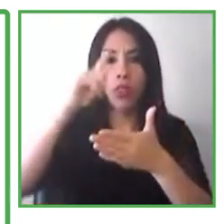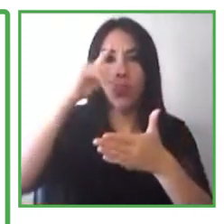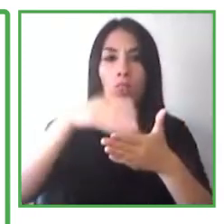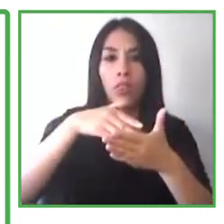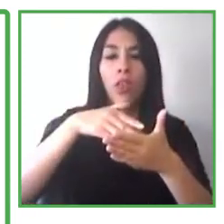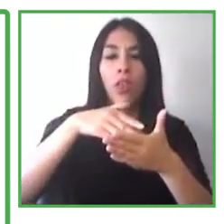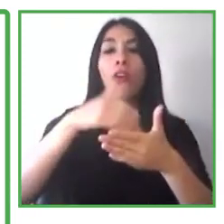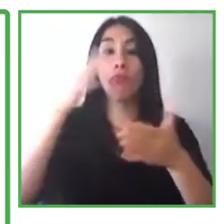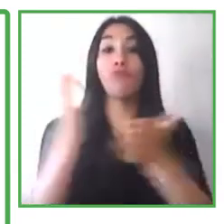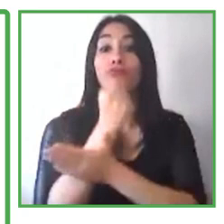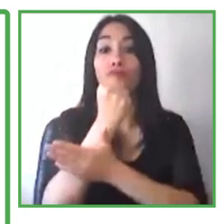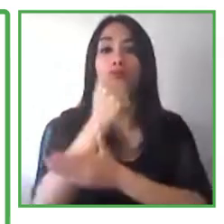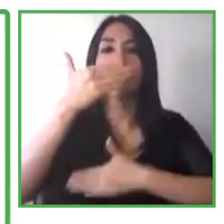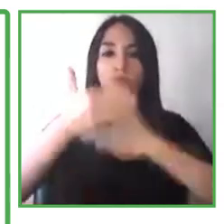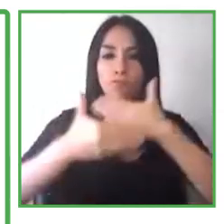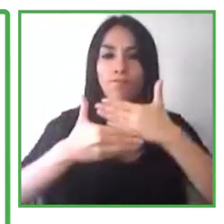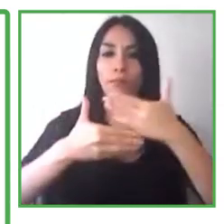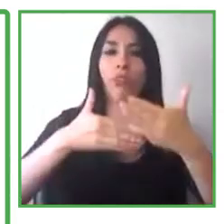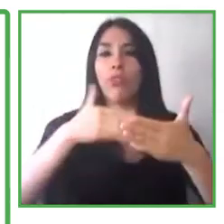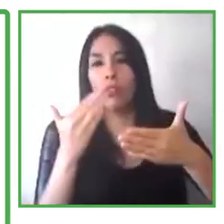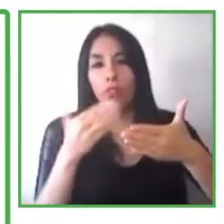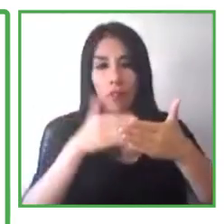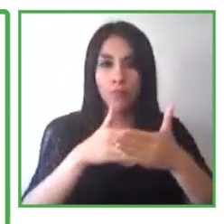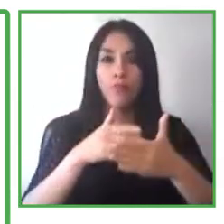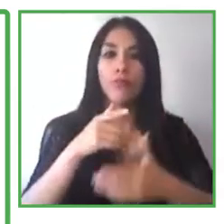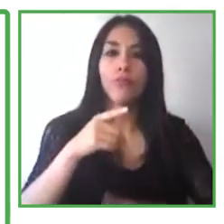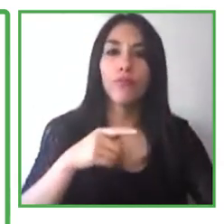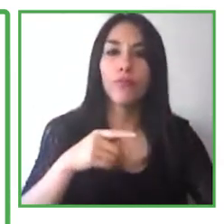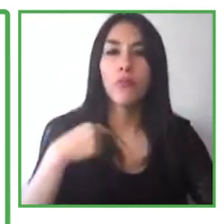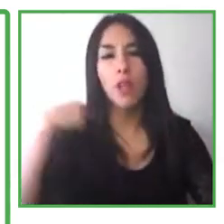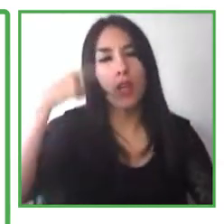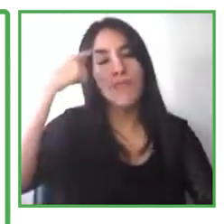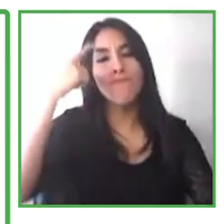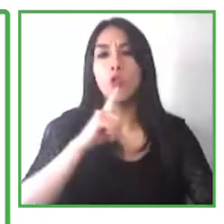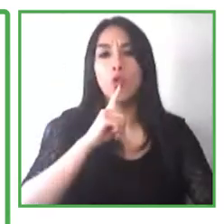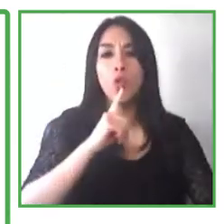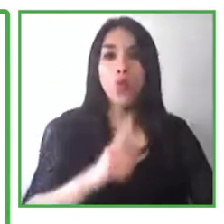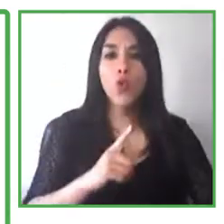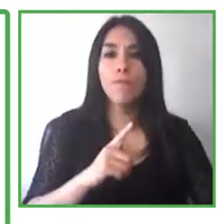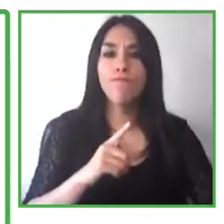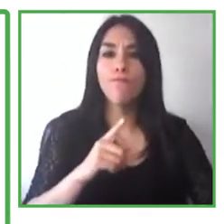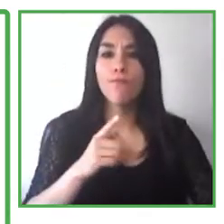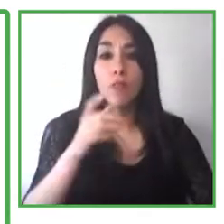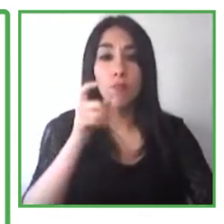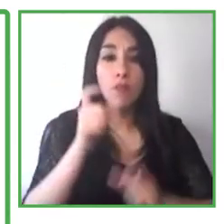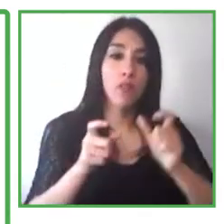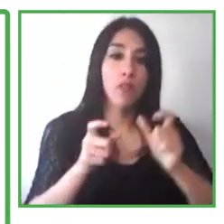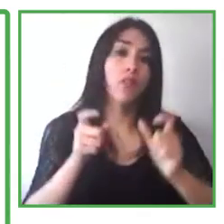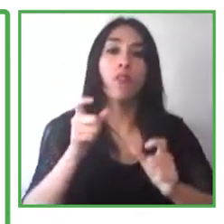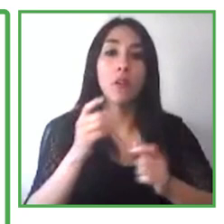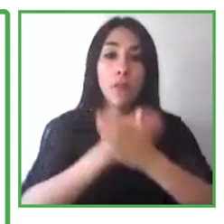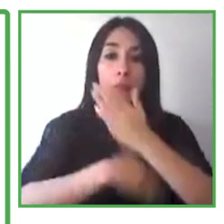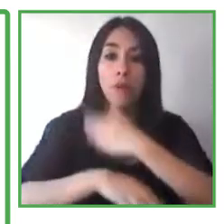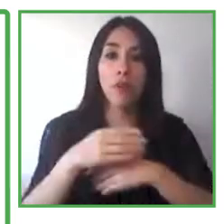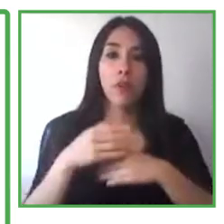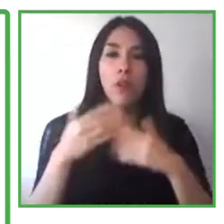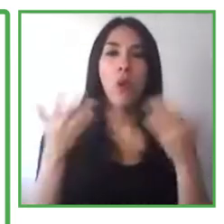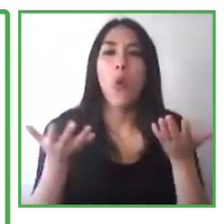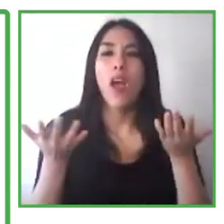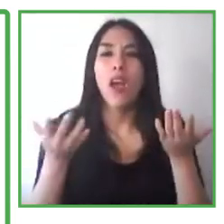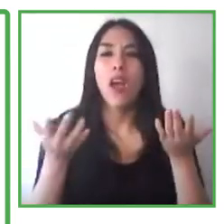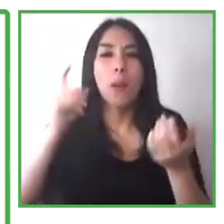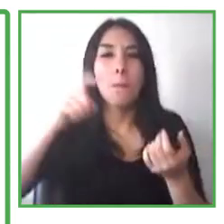capable of. Once you overcome that misperception through education and other actions,